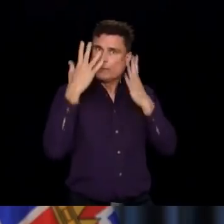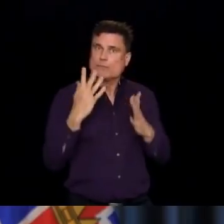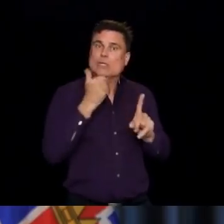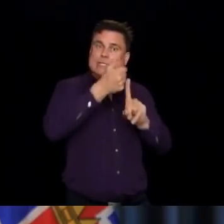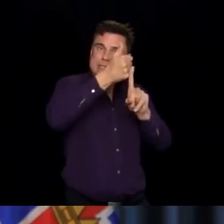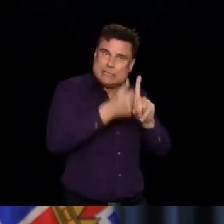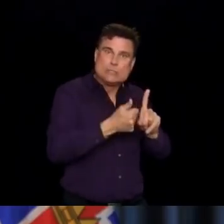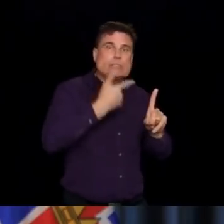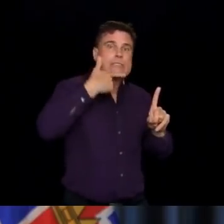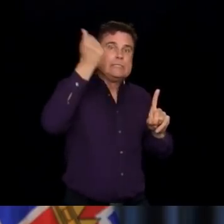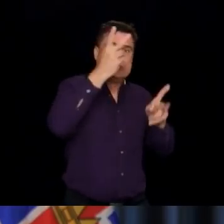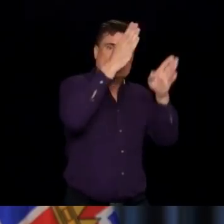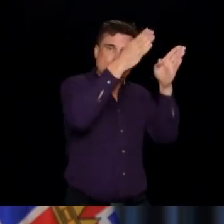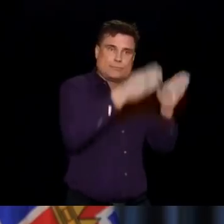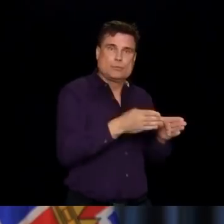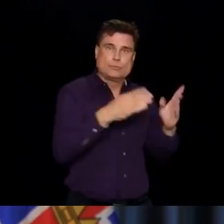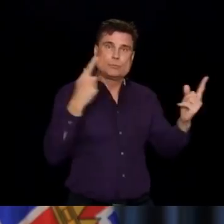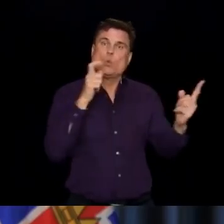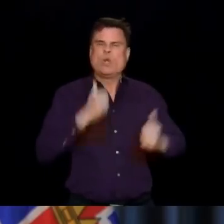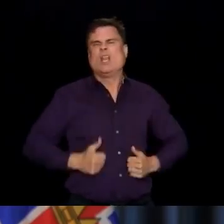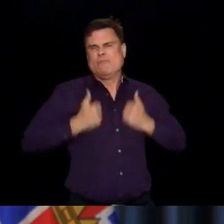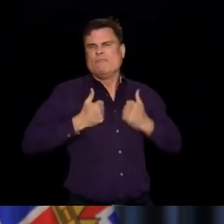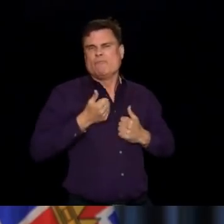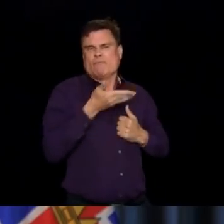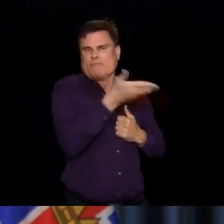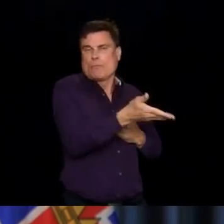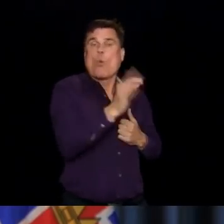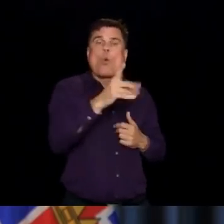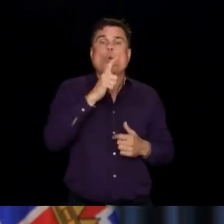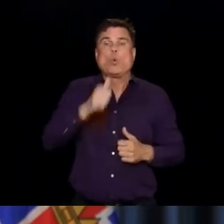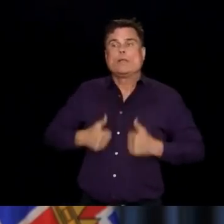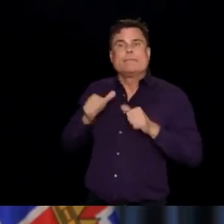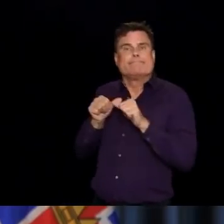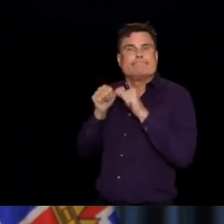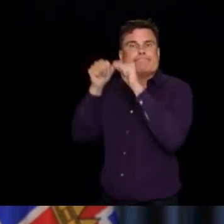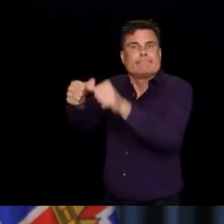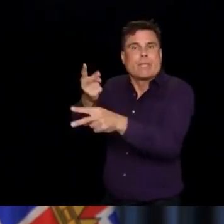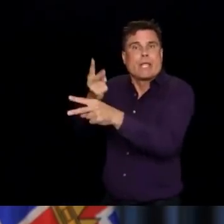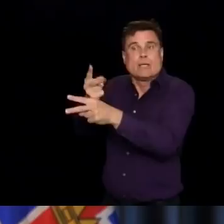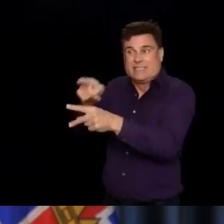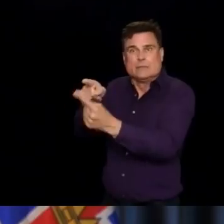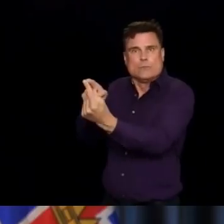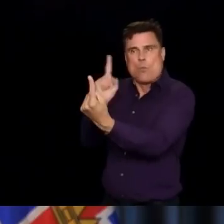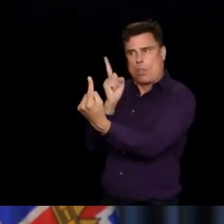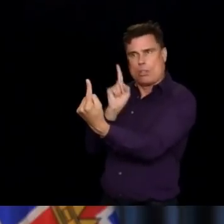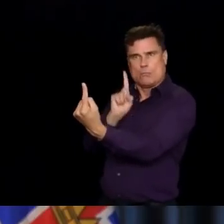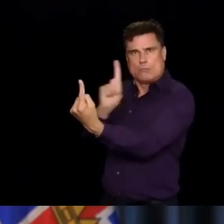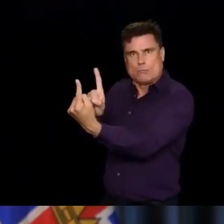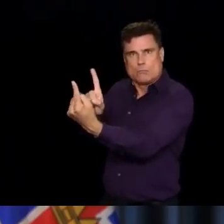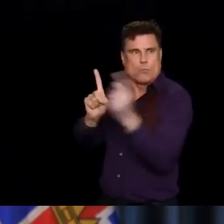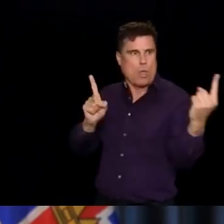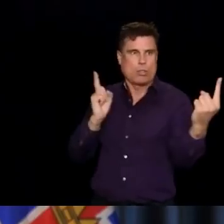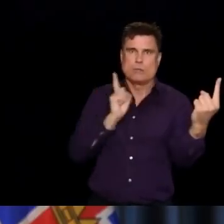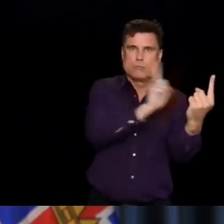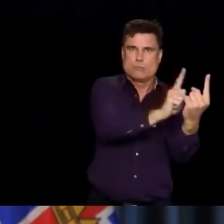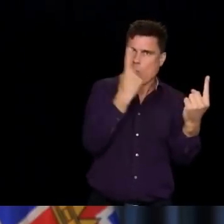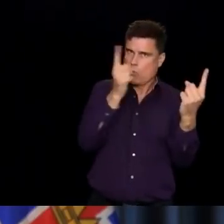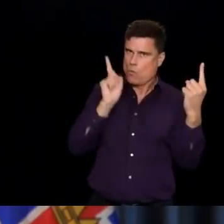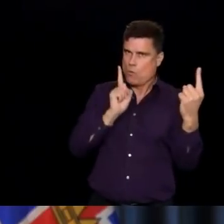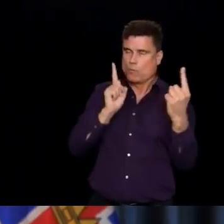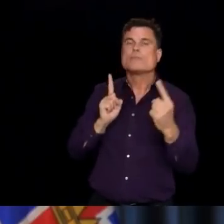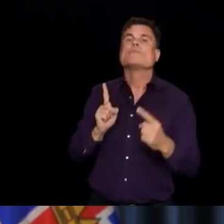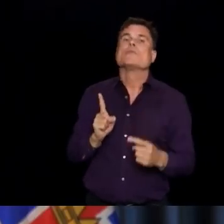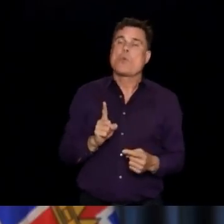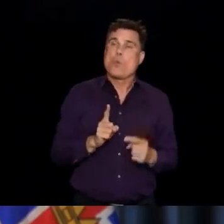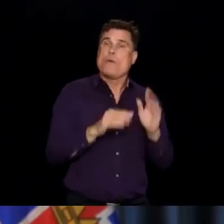authorities are actively engaging with operators to support them in the development of plans, plans in